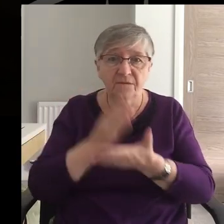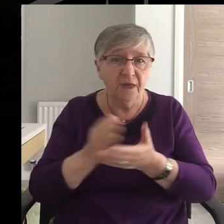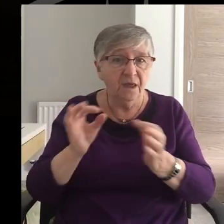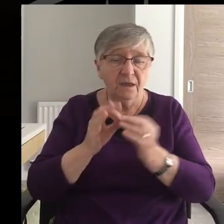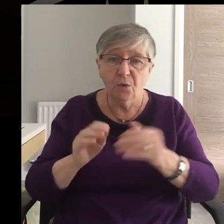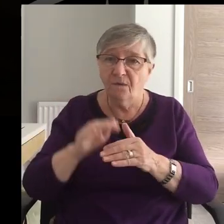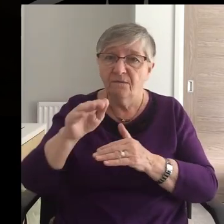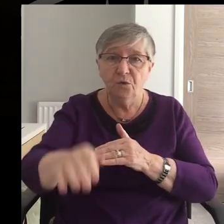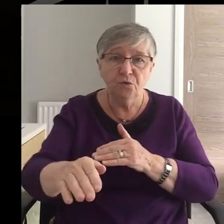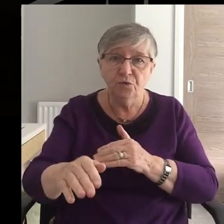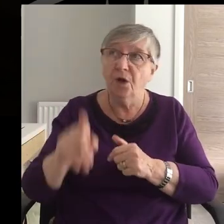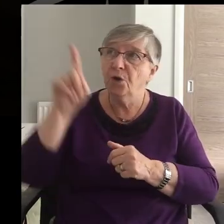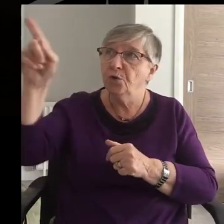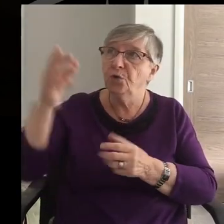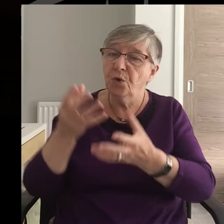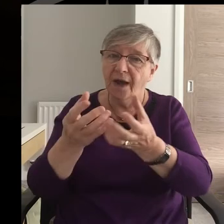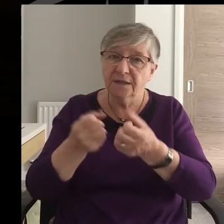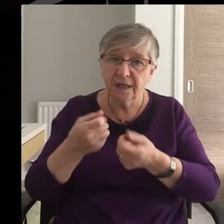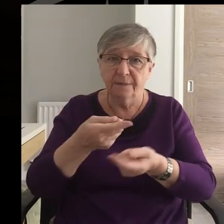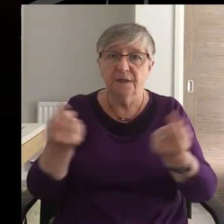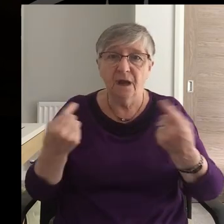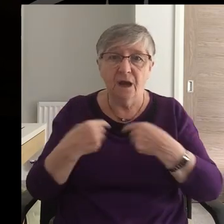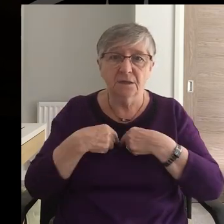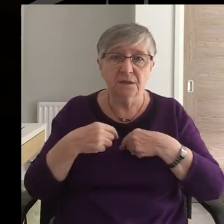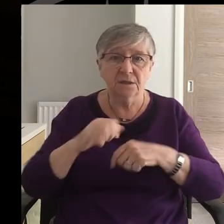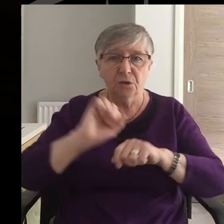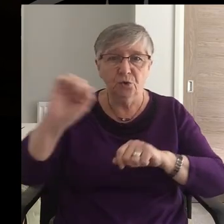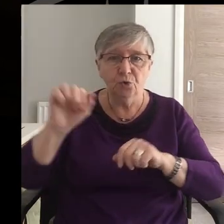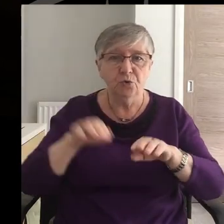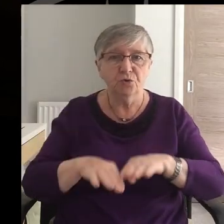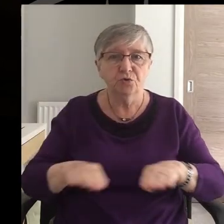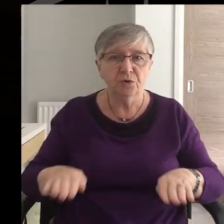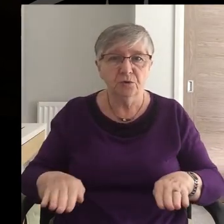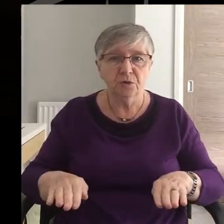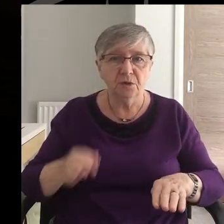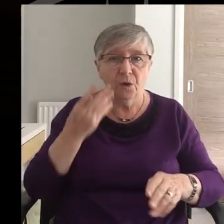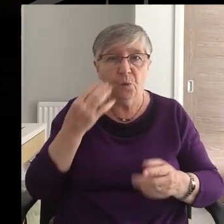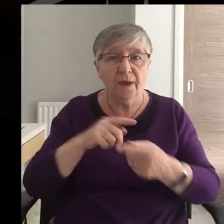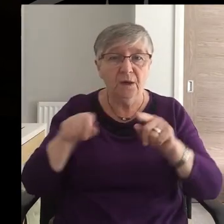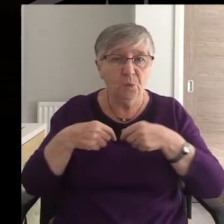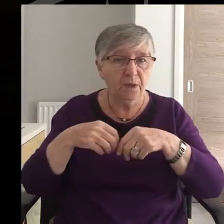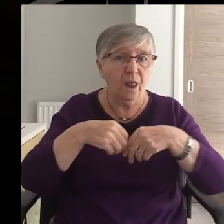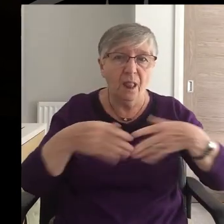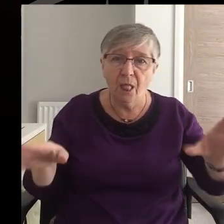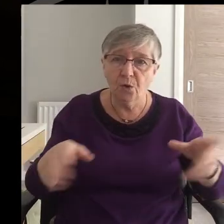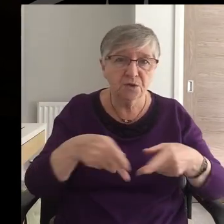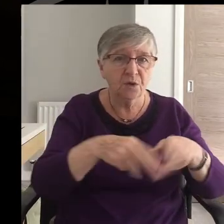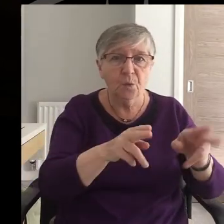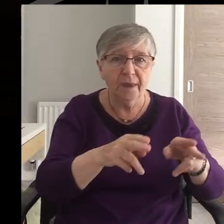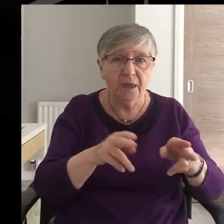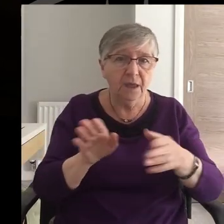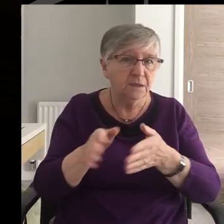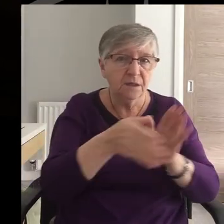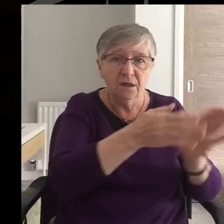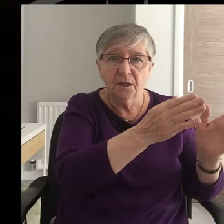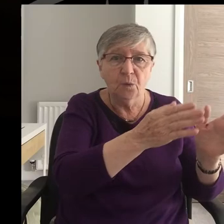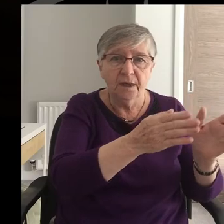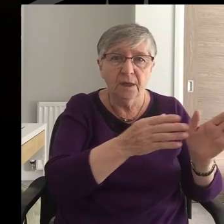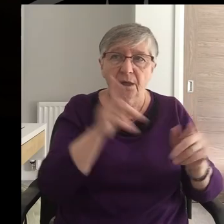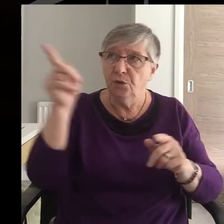You called us your children And when we lost our way Or turned away You did not give up on us